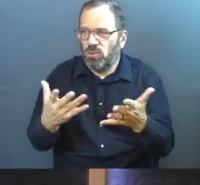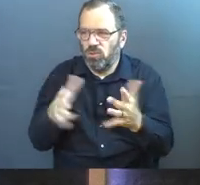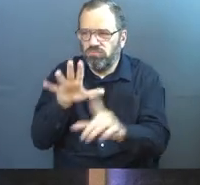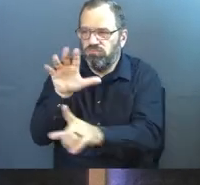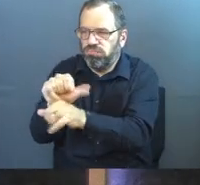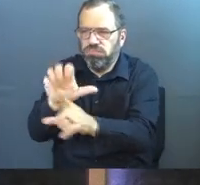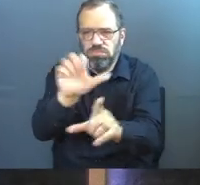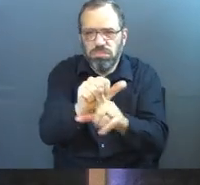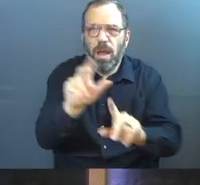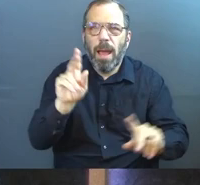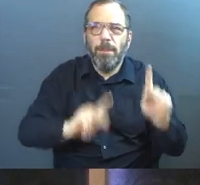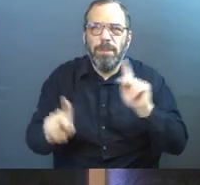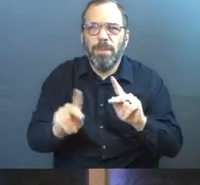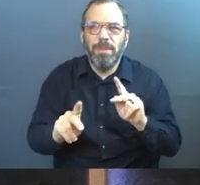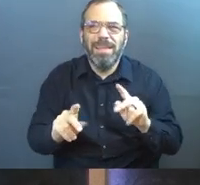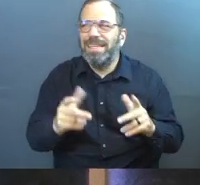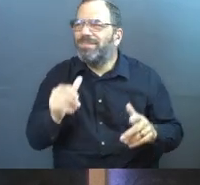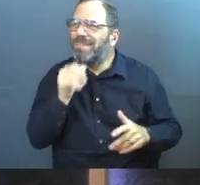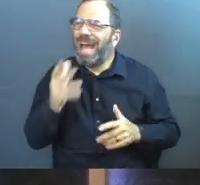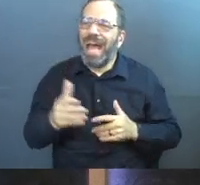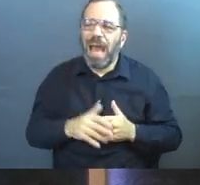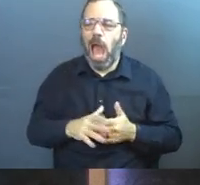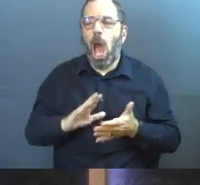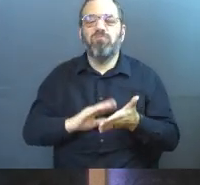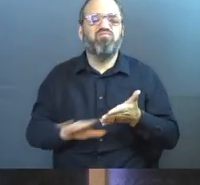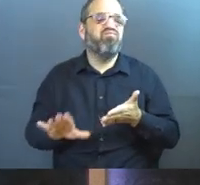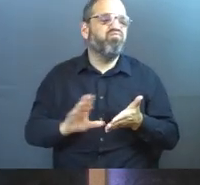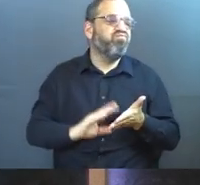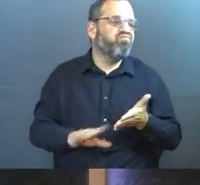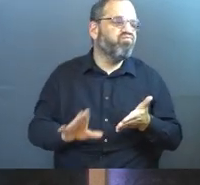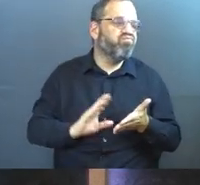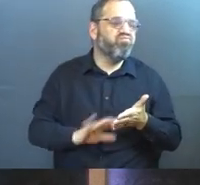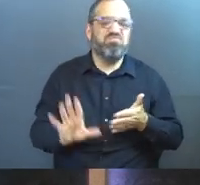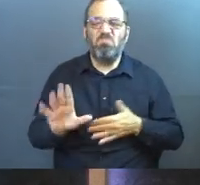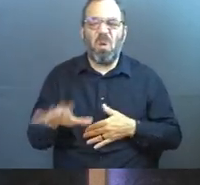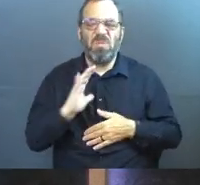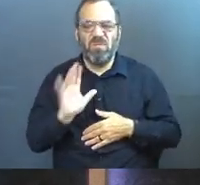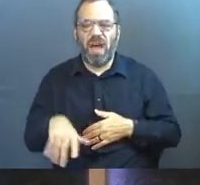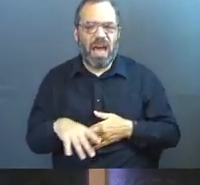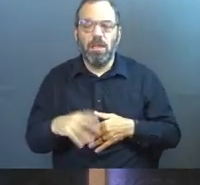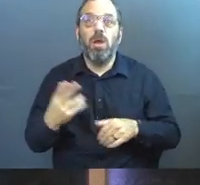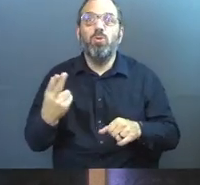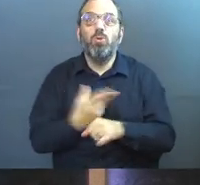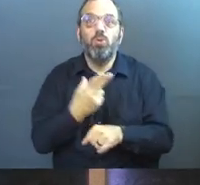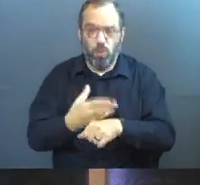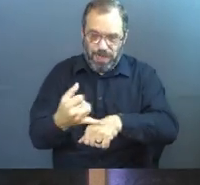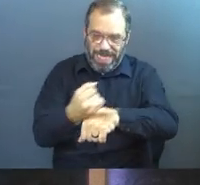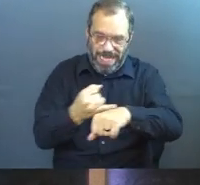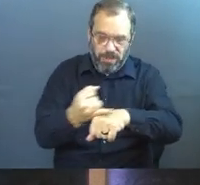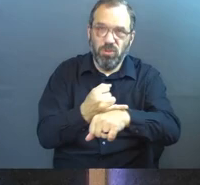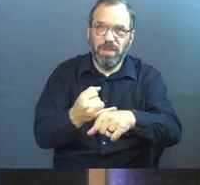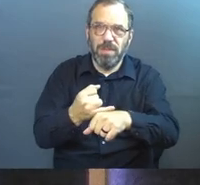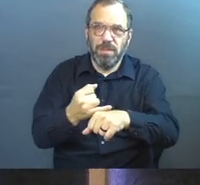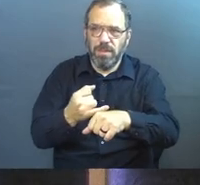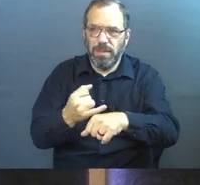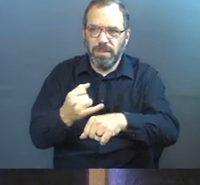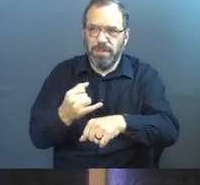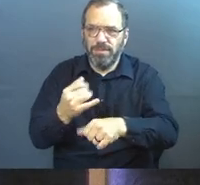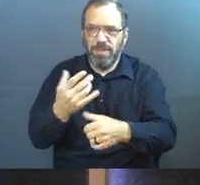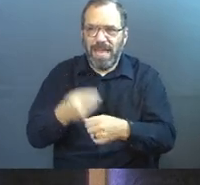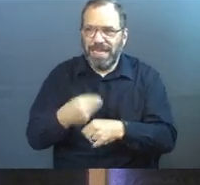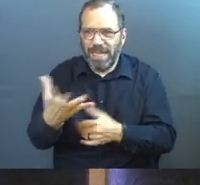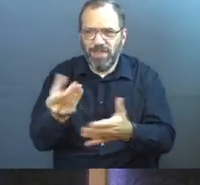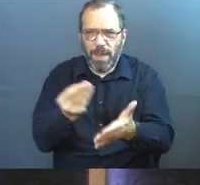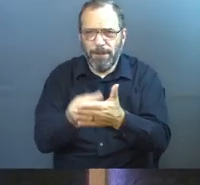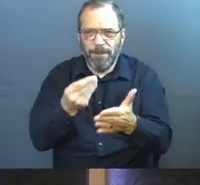entrap people. Not to kindly let somebody get past a speed bump in their life. Instead, you use giving them